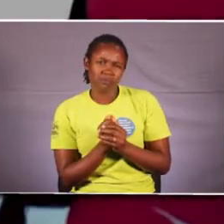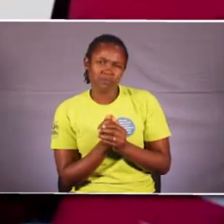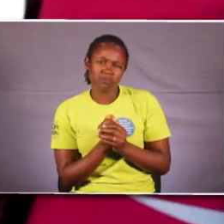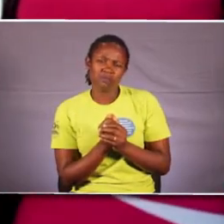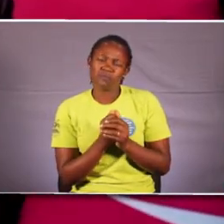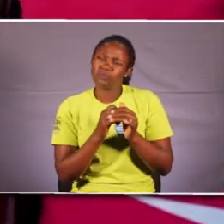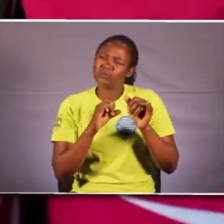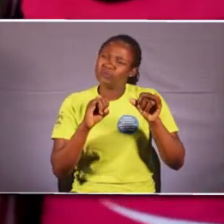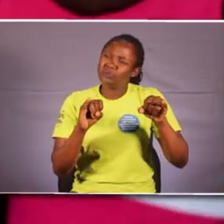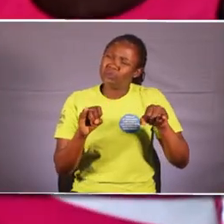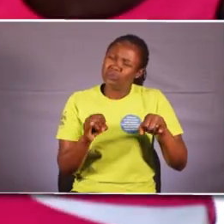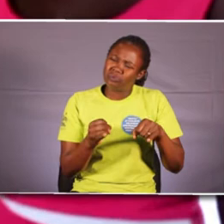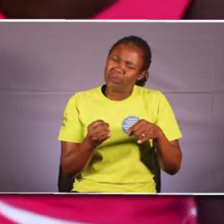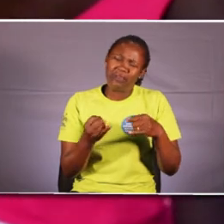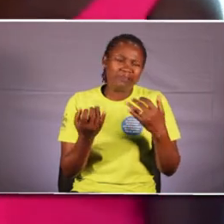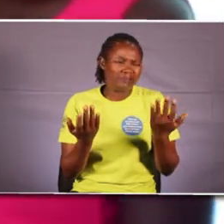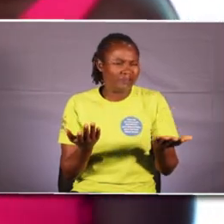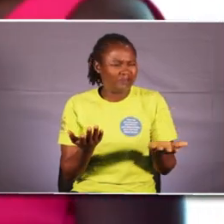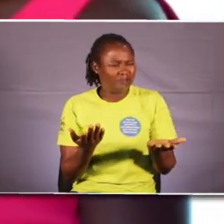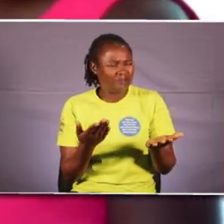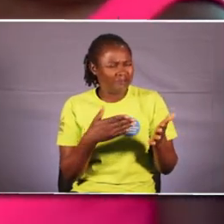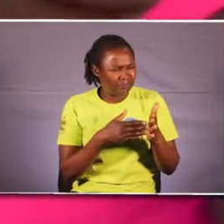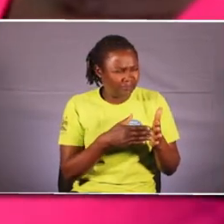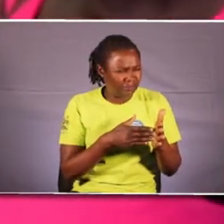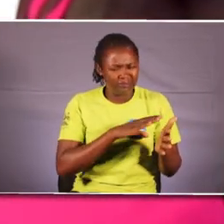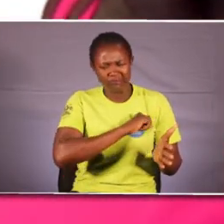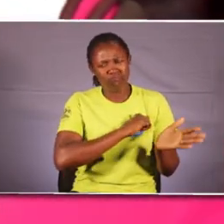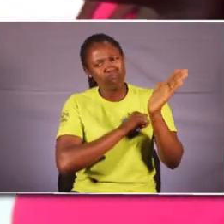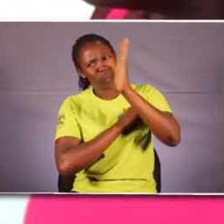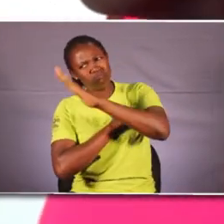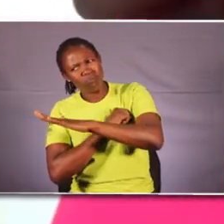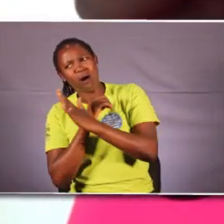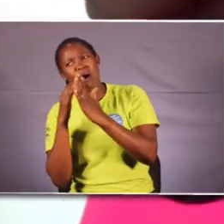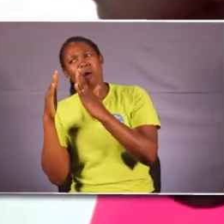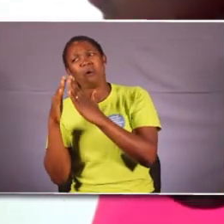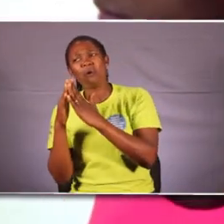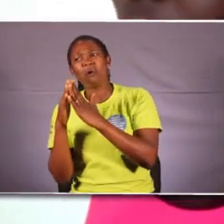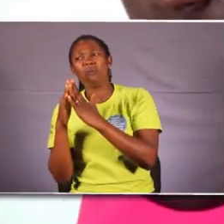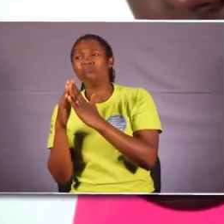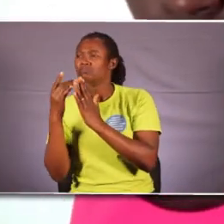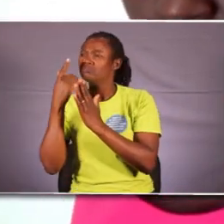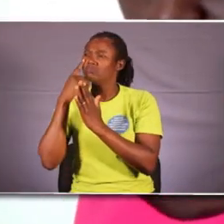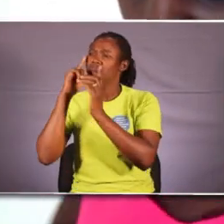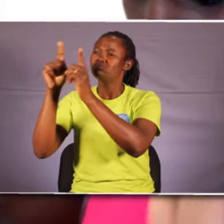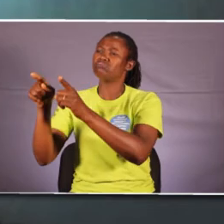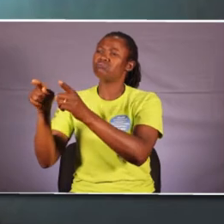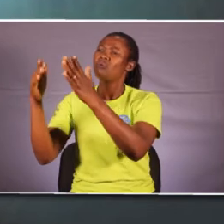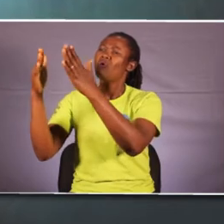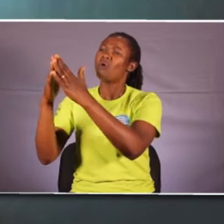You retreat to your resting place and then you realize that it is no longer open to receive you.